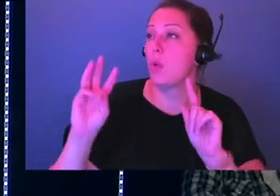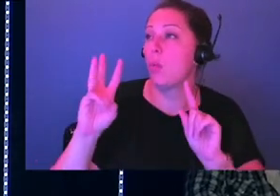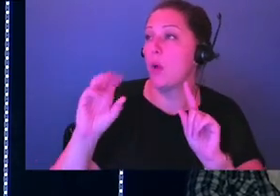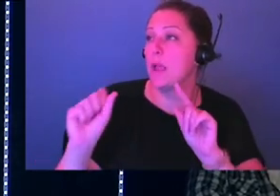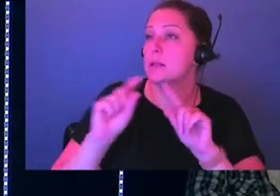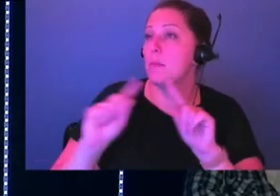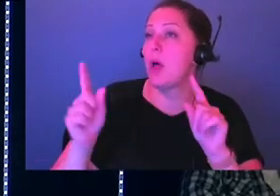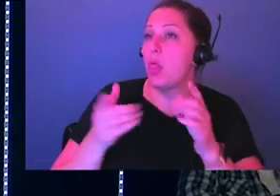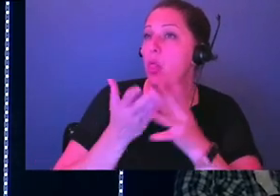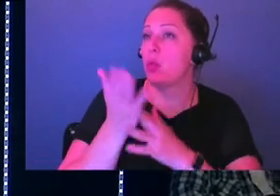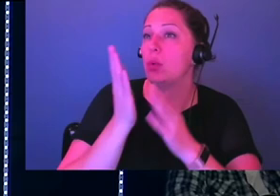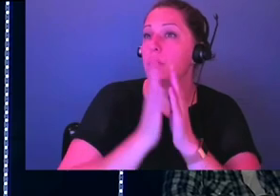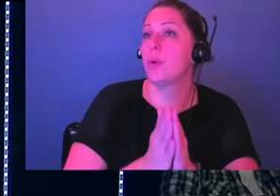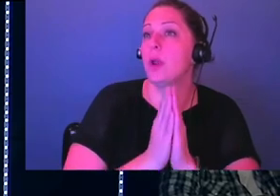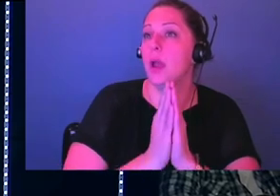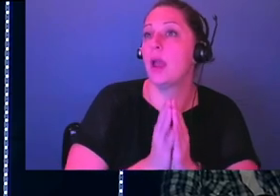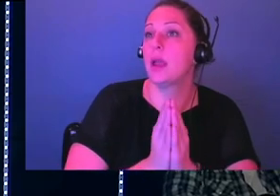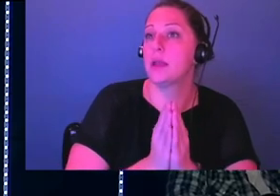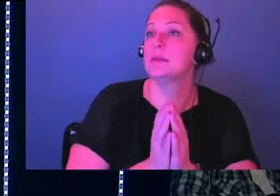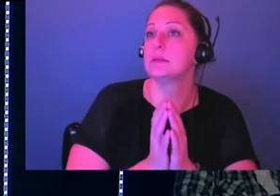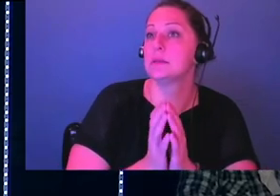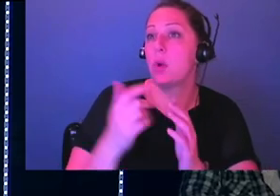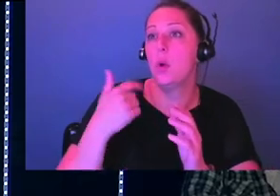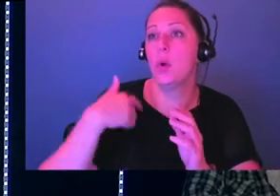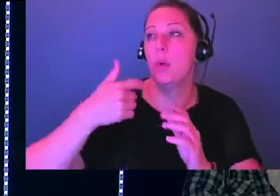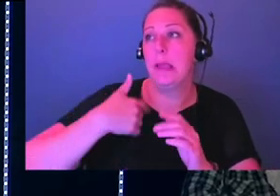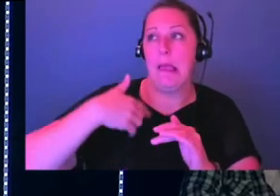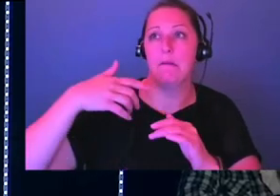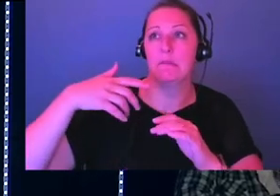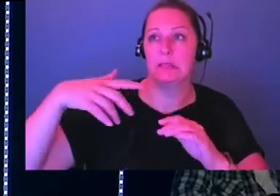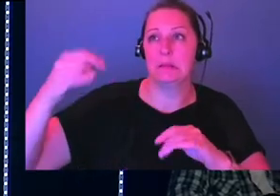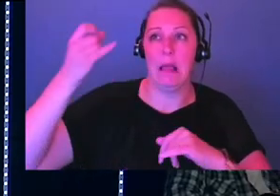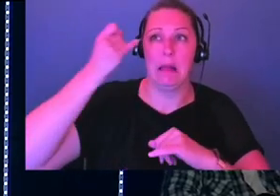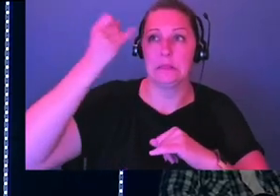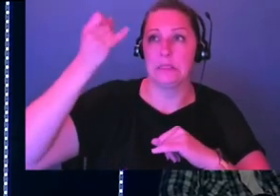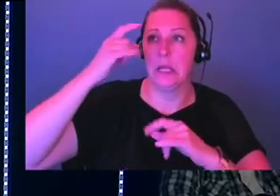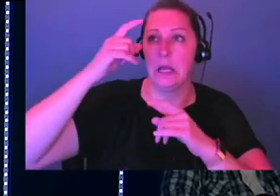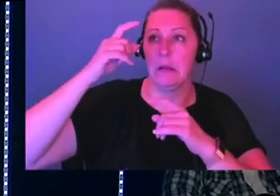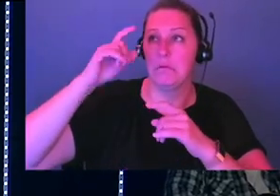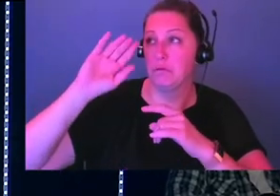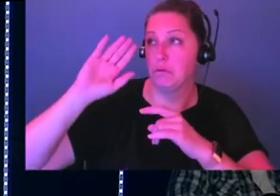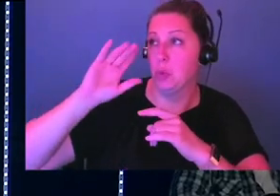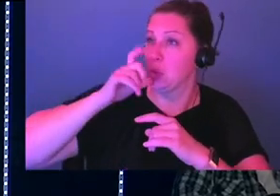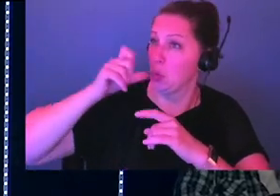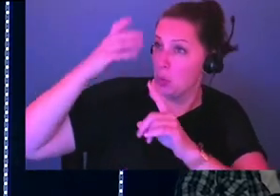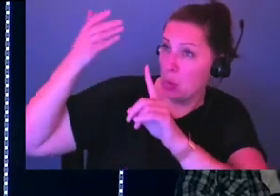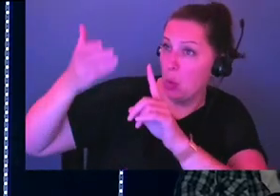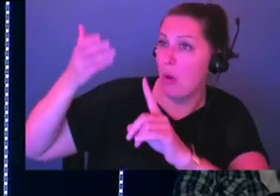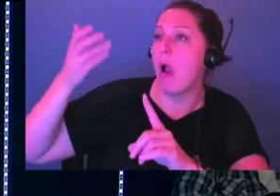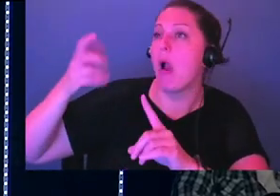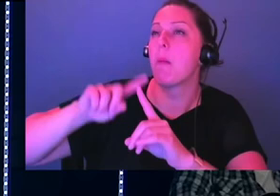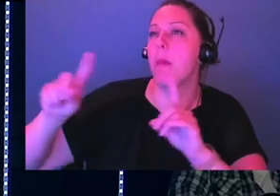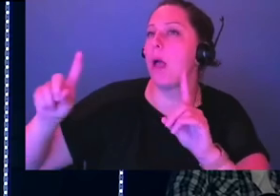through praise, God. Help us to take you out of the box that we sometimes put you in, God, and allow you to move however you please, Jesus.